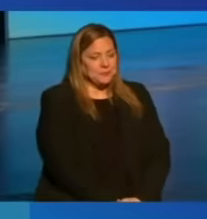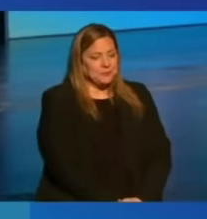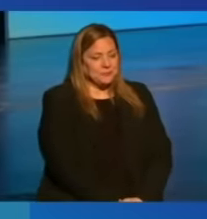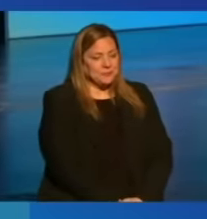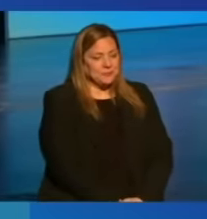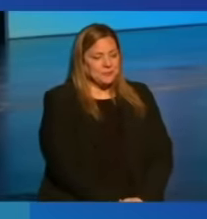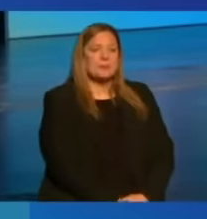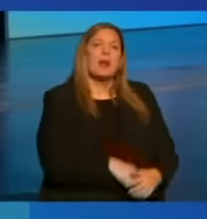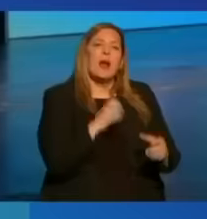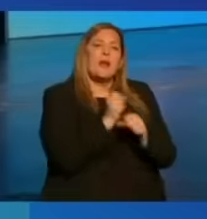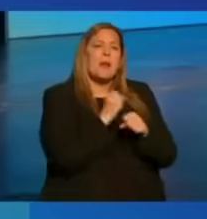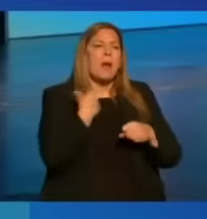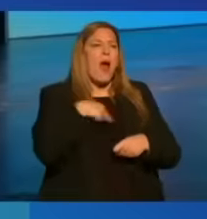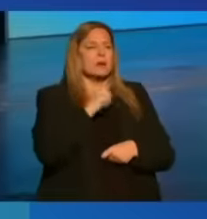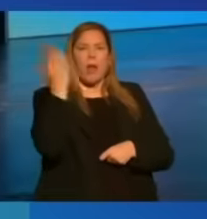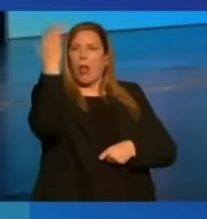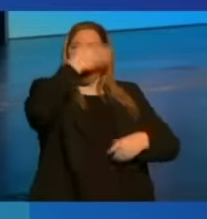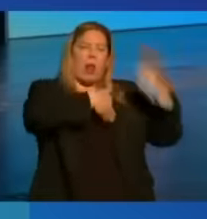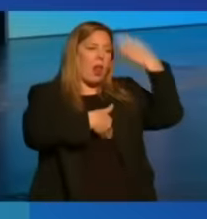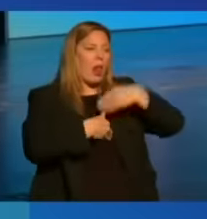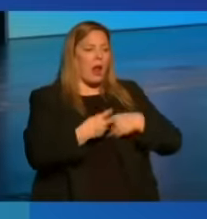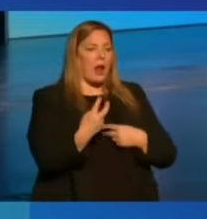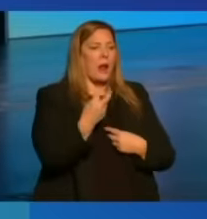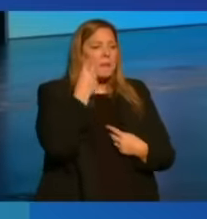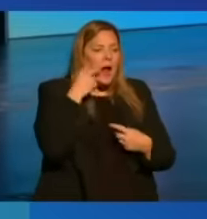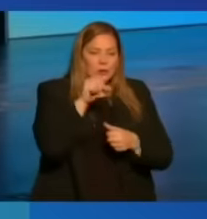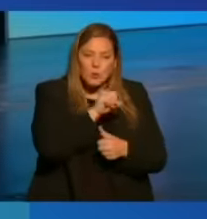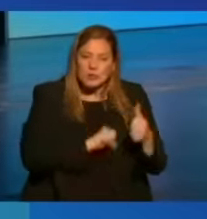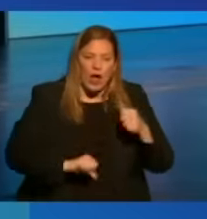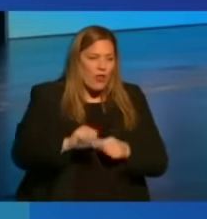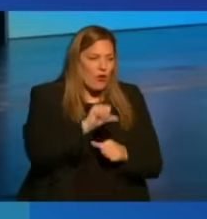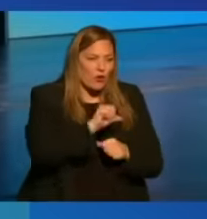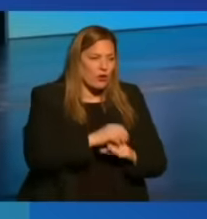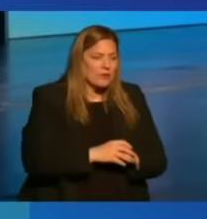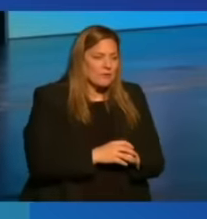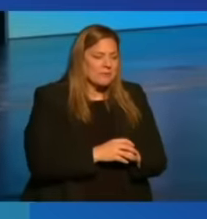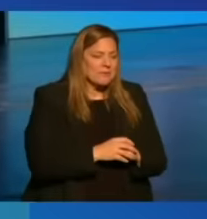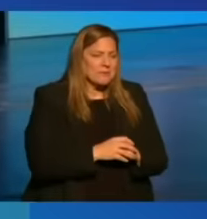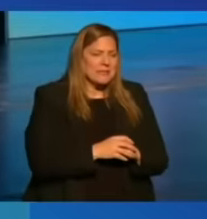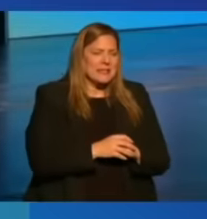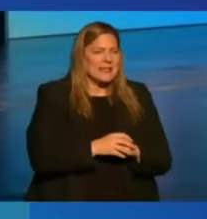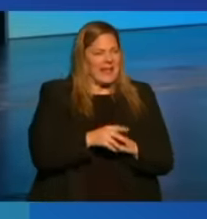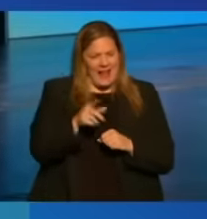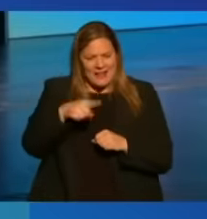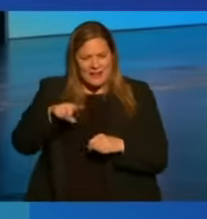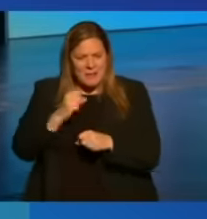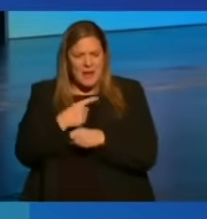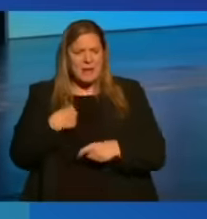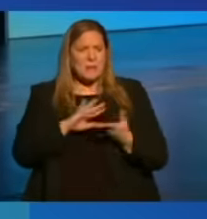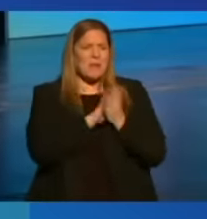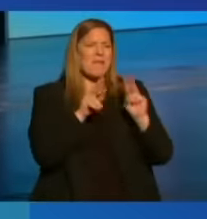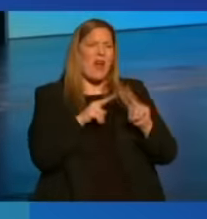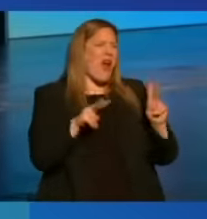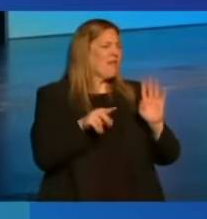And they're making us blind to each other. And they're making us cynical